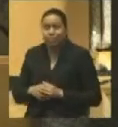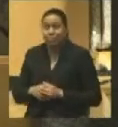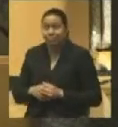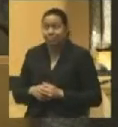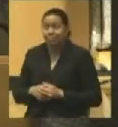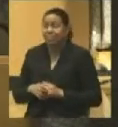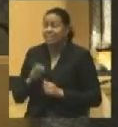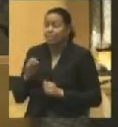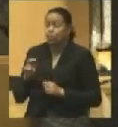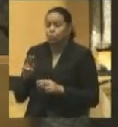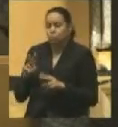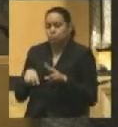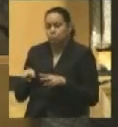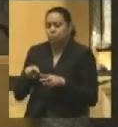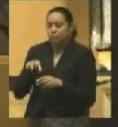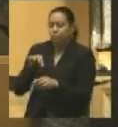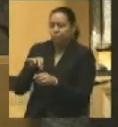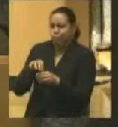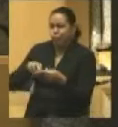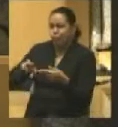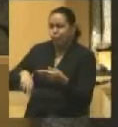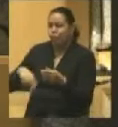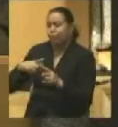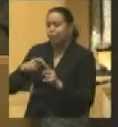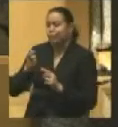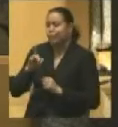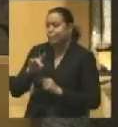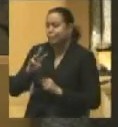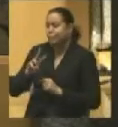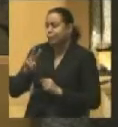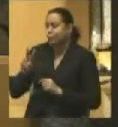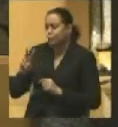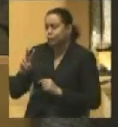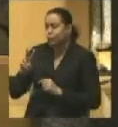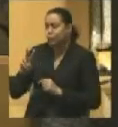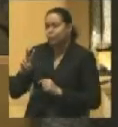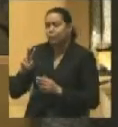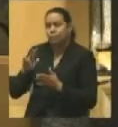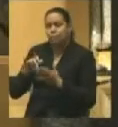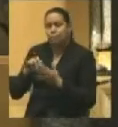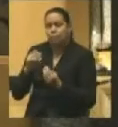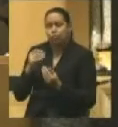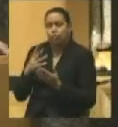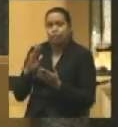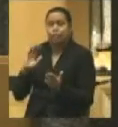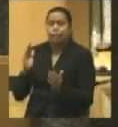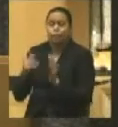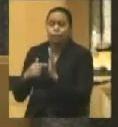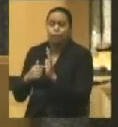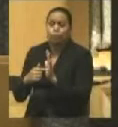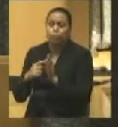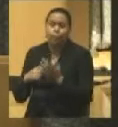And, if you look at the election returns from 1862, they certainly suggest that what